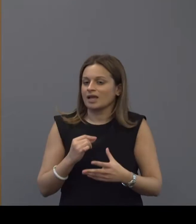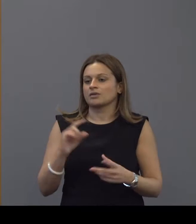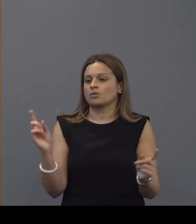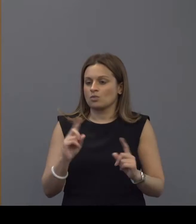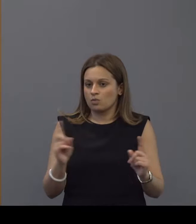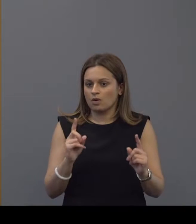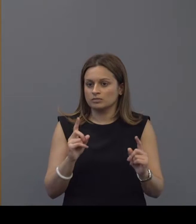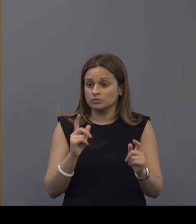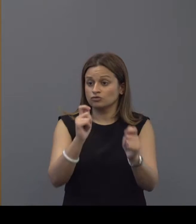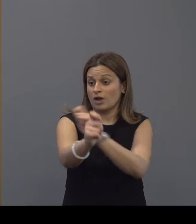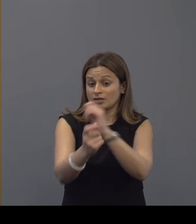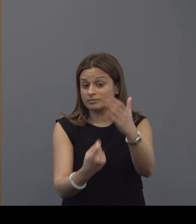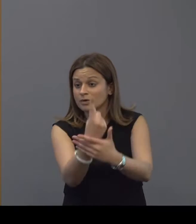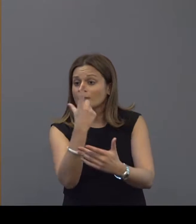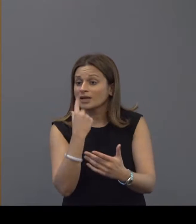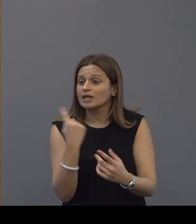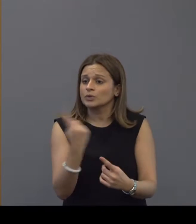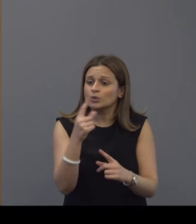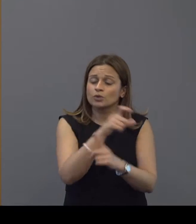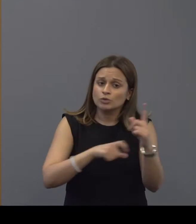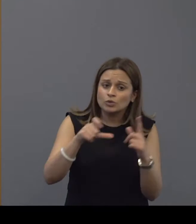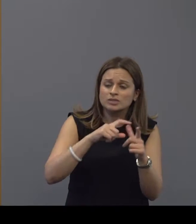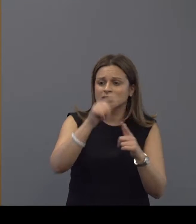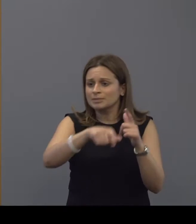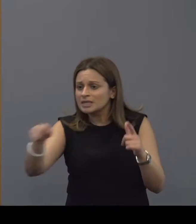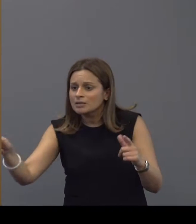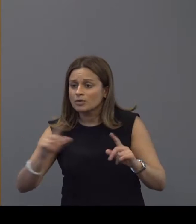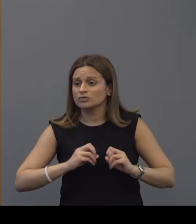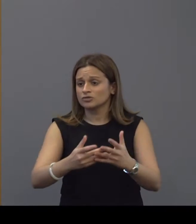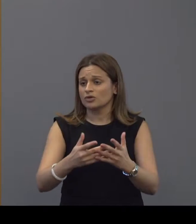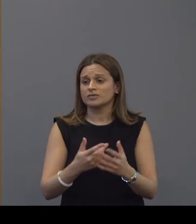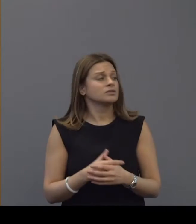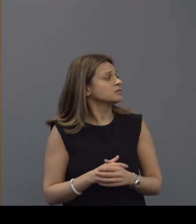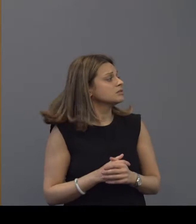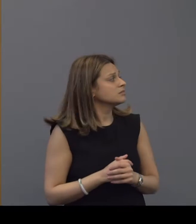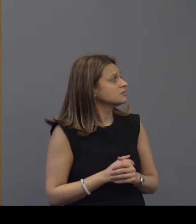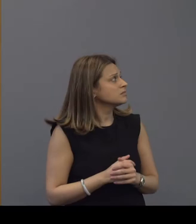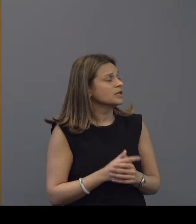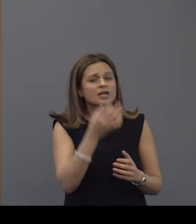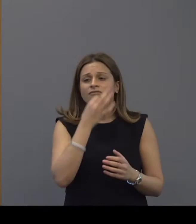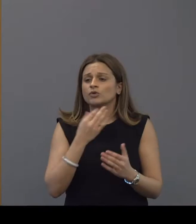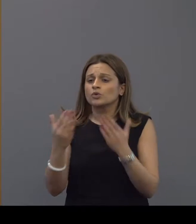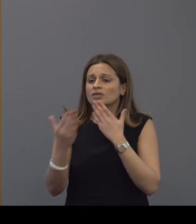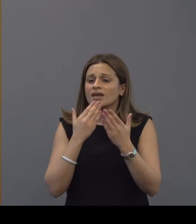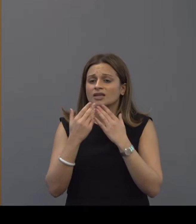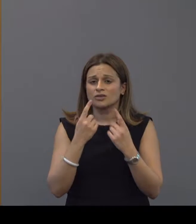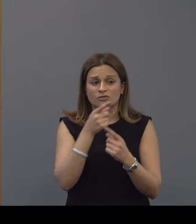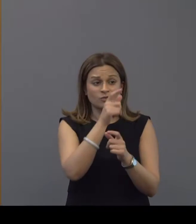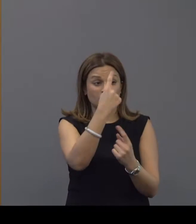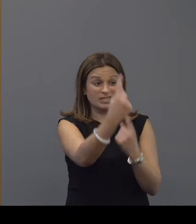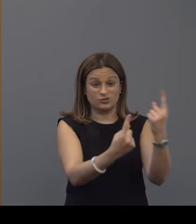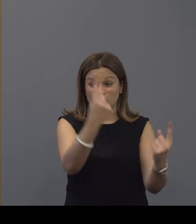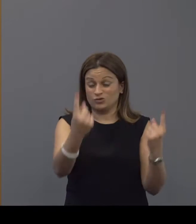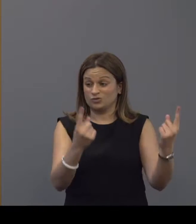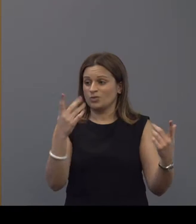make a difference to the patients and the populations that we serve and just a few thank yous really to every single person in this